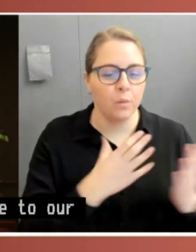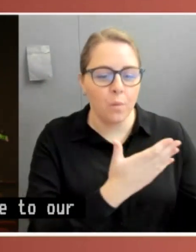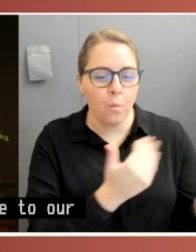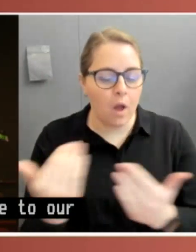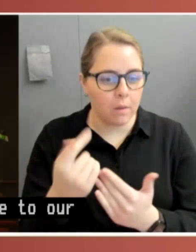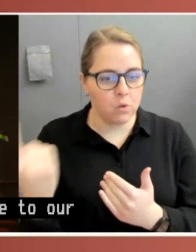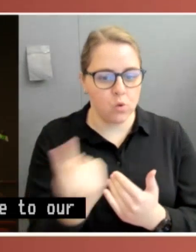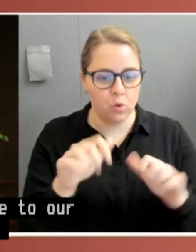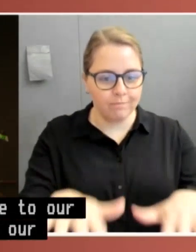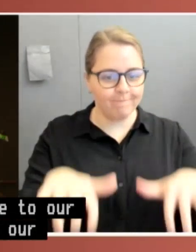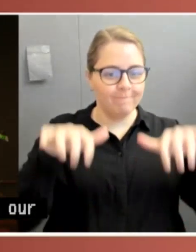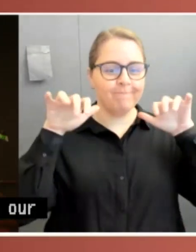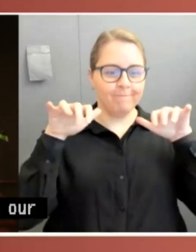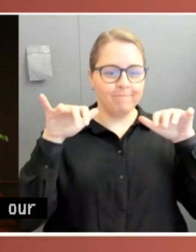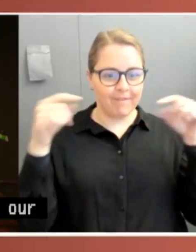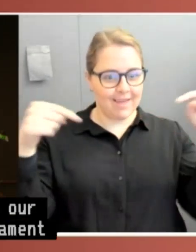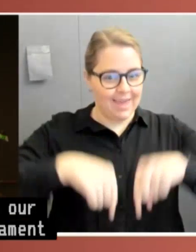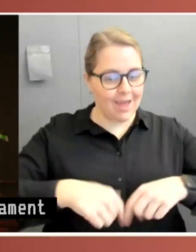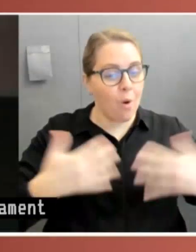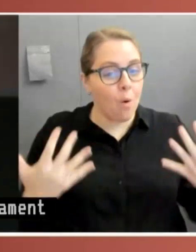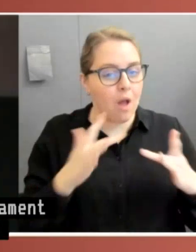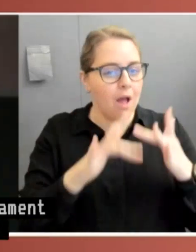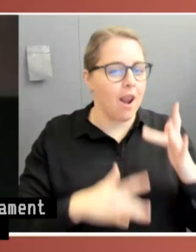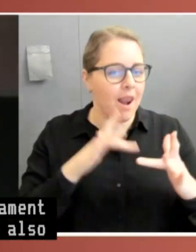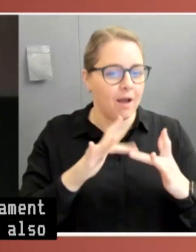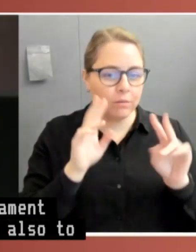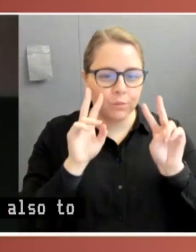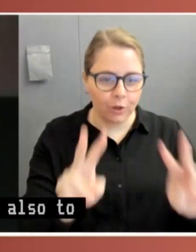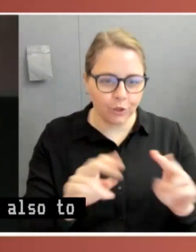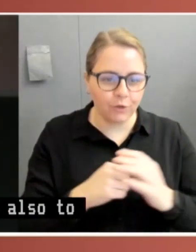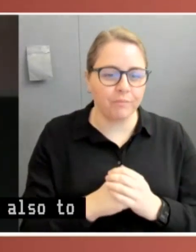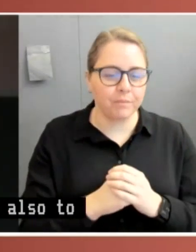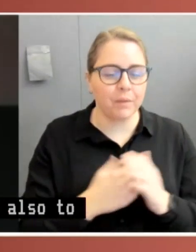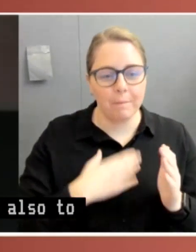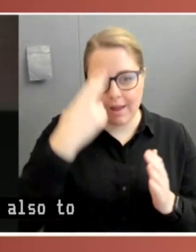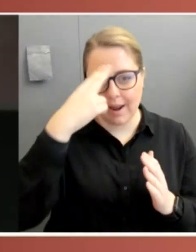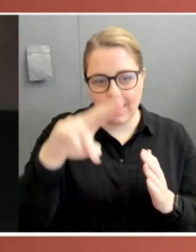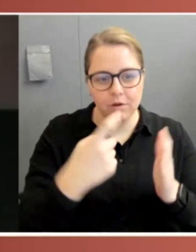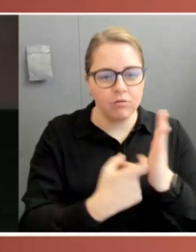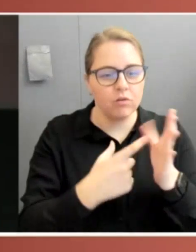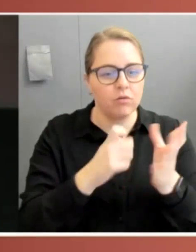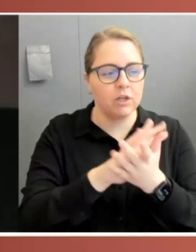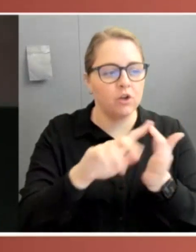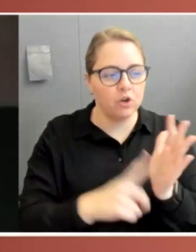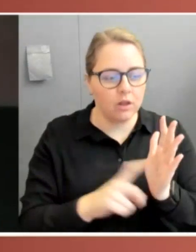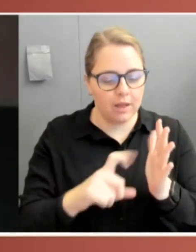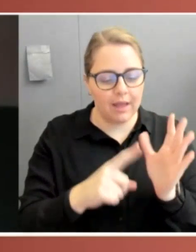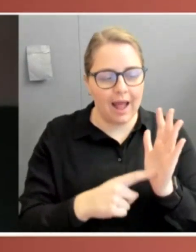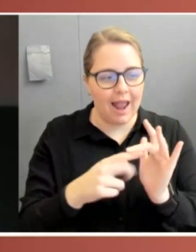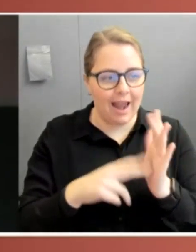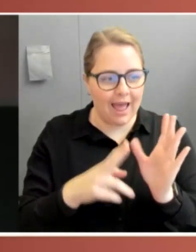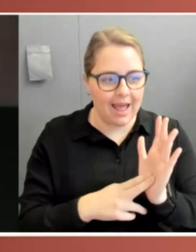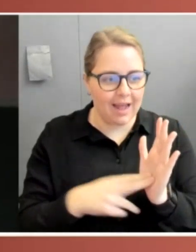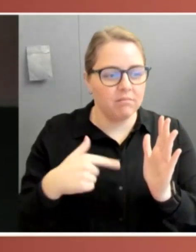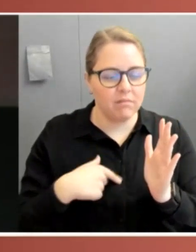and welcome also to our audience online. My name is Rachel Callinan, I'm the Clerk Assistant Procedure here with the Department of the